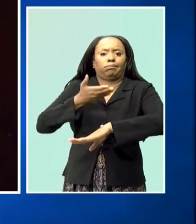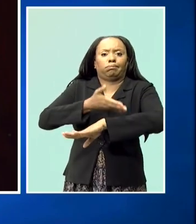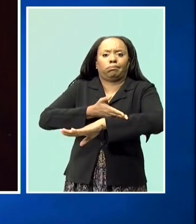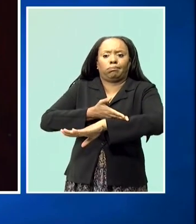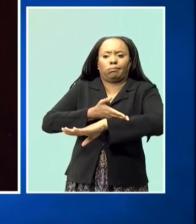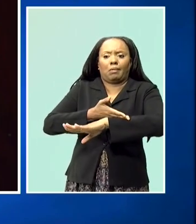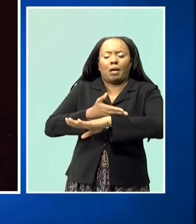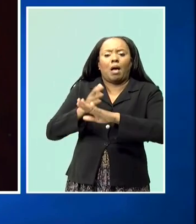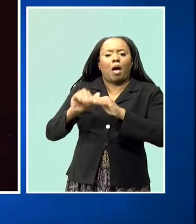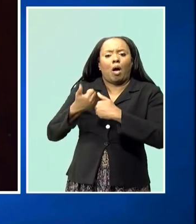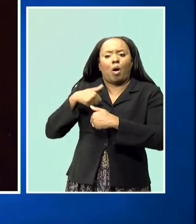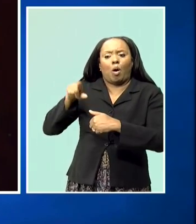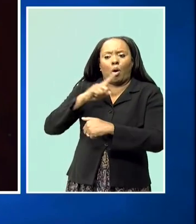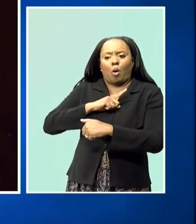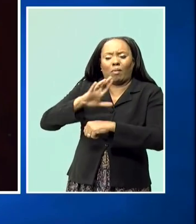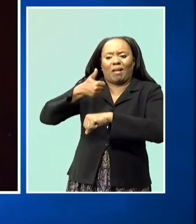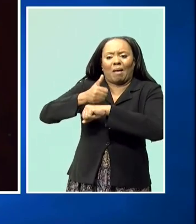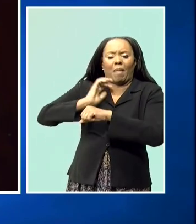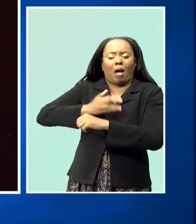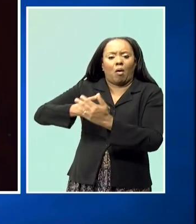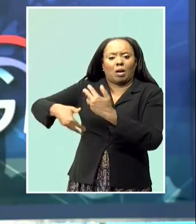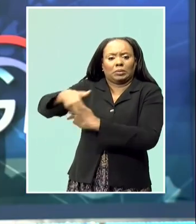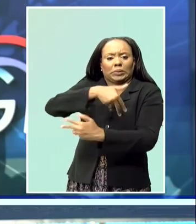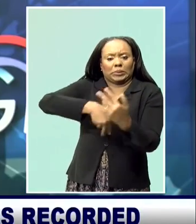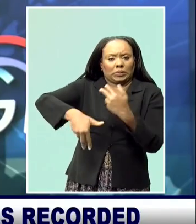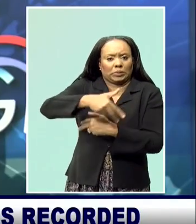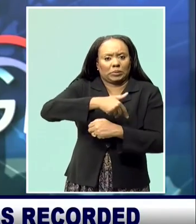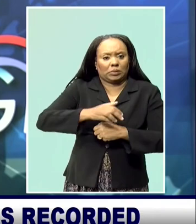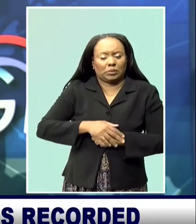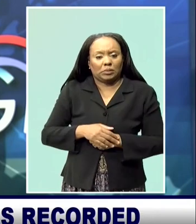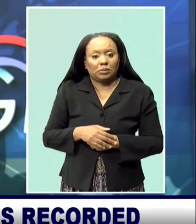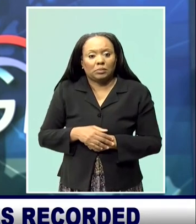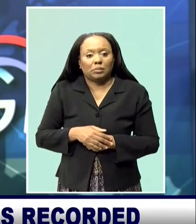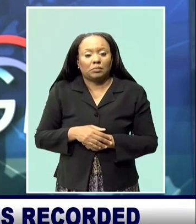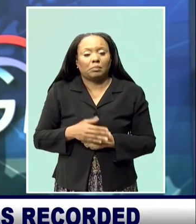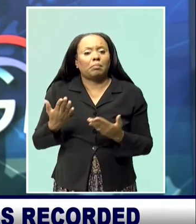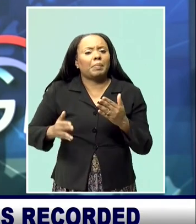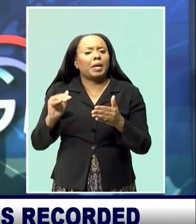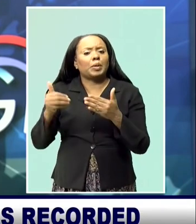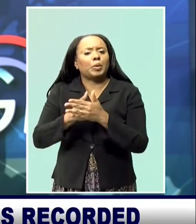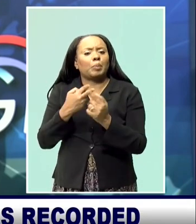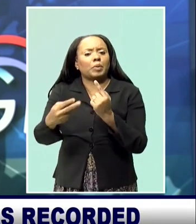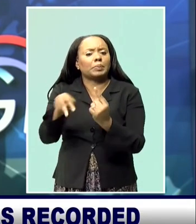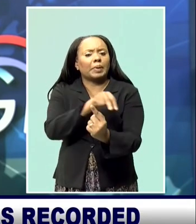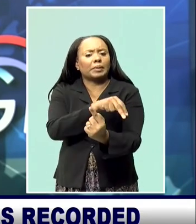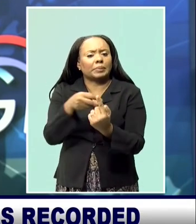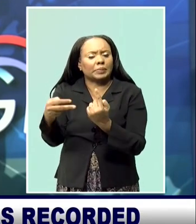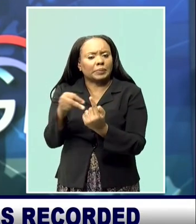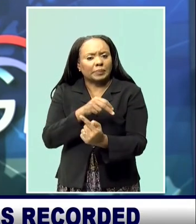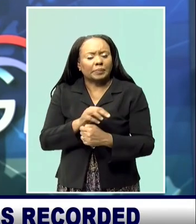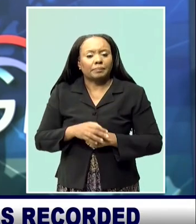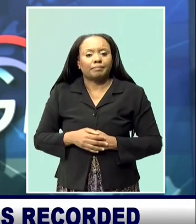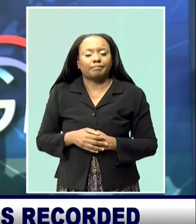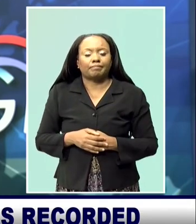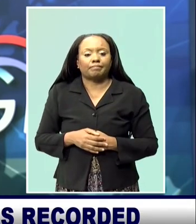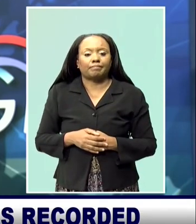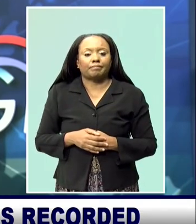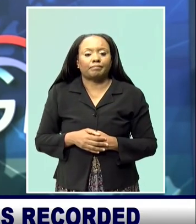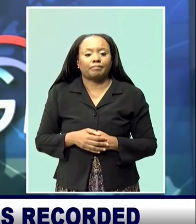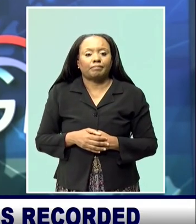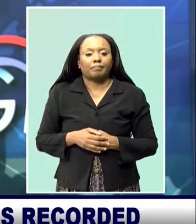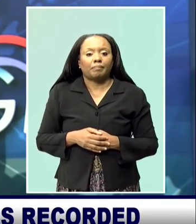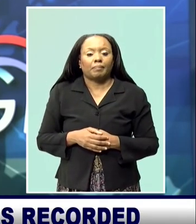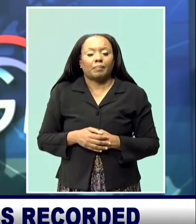to the way we've looked at it in the past. Barbados has recorded 32 new COVID-19 positive cases.